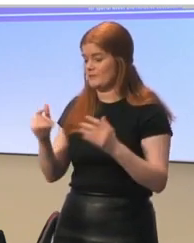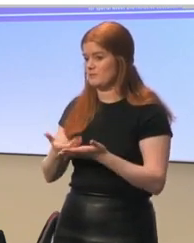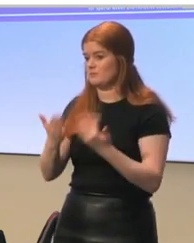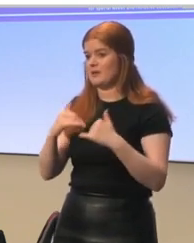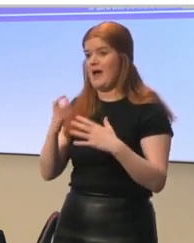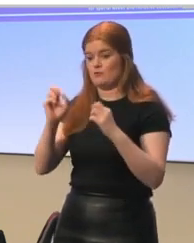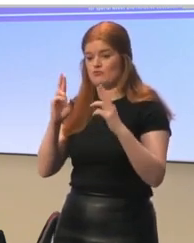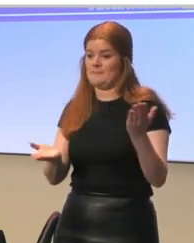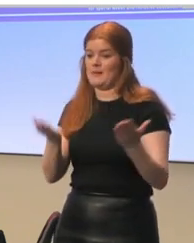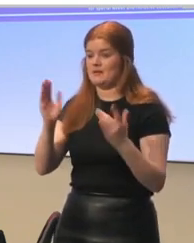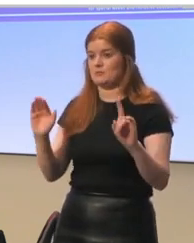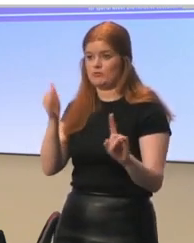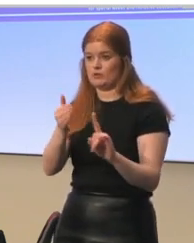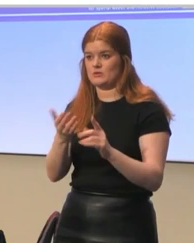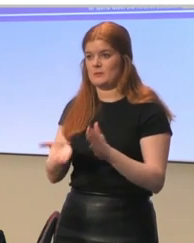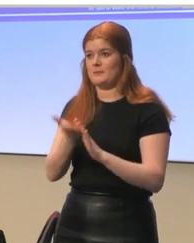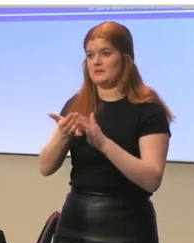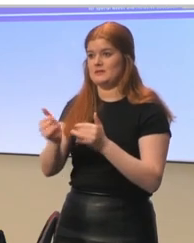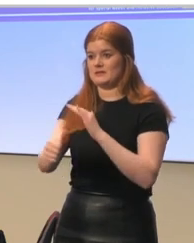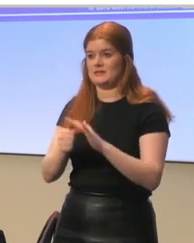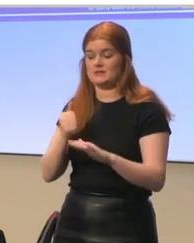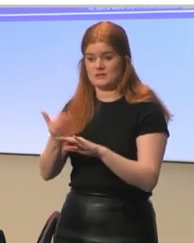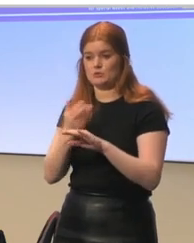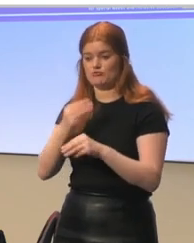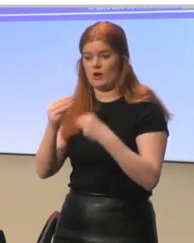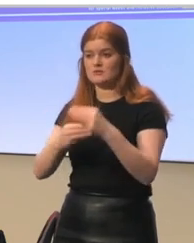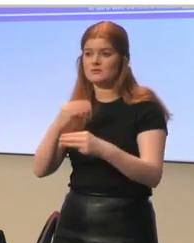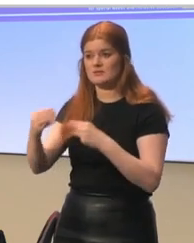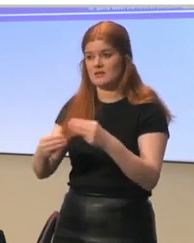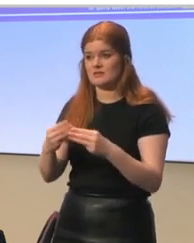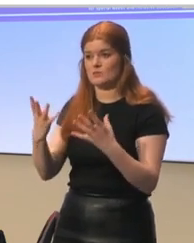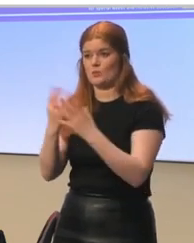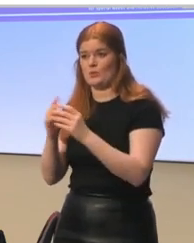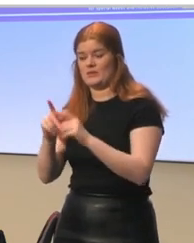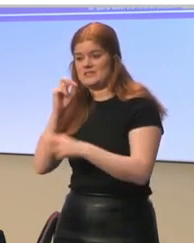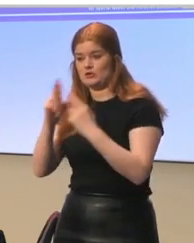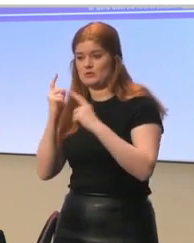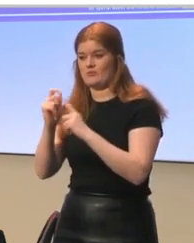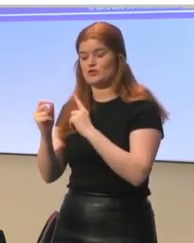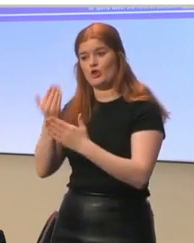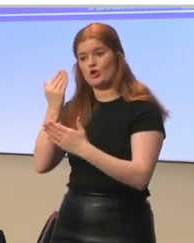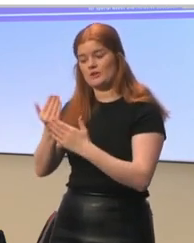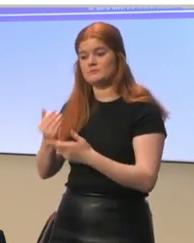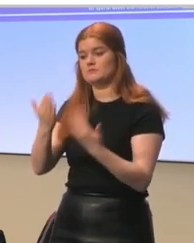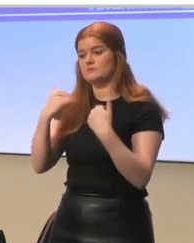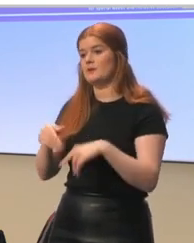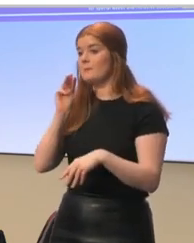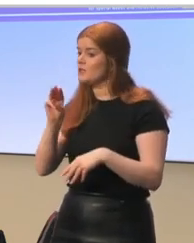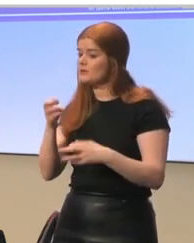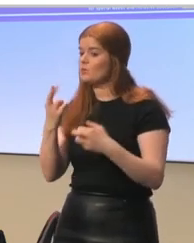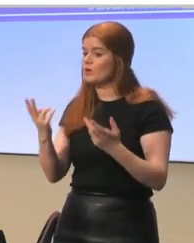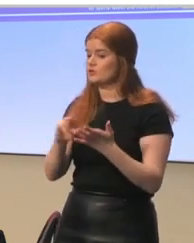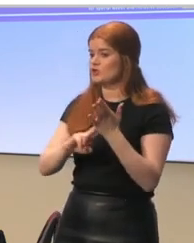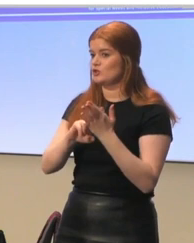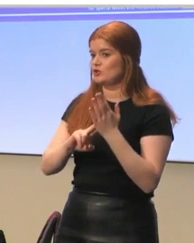having a balanced approach, building skills as a continual process that aligns with teacher professional learning, and possibilities of use